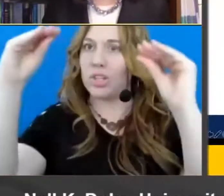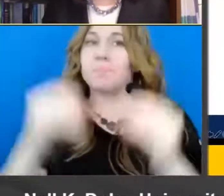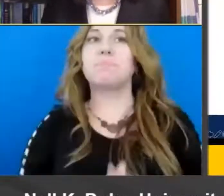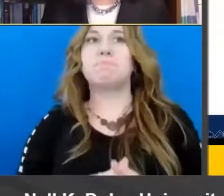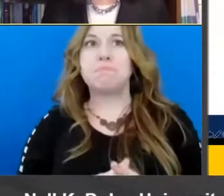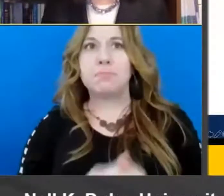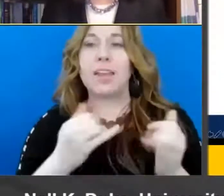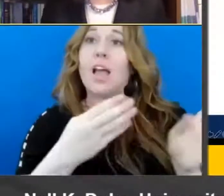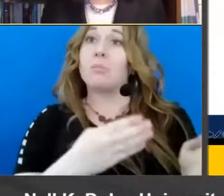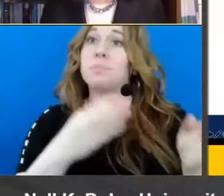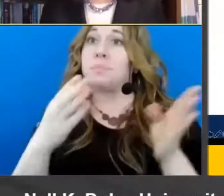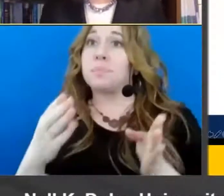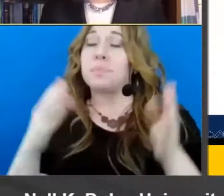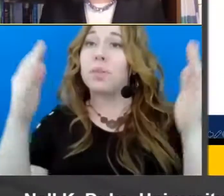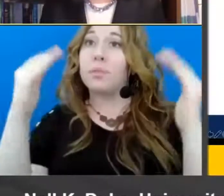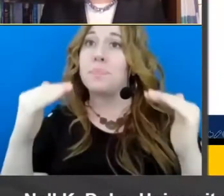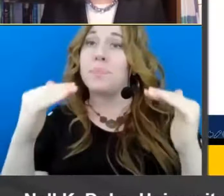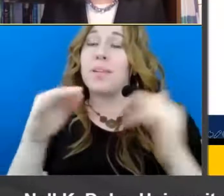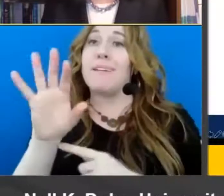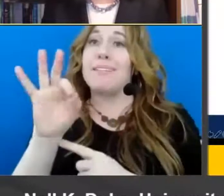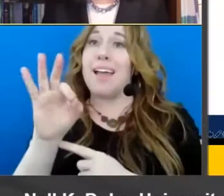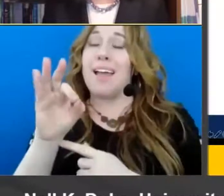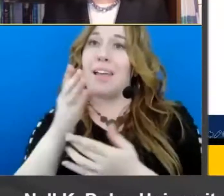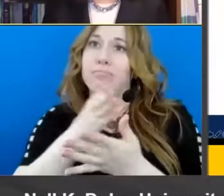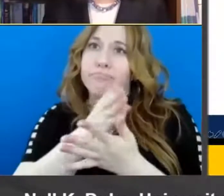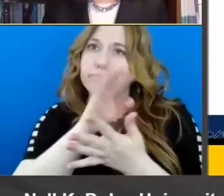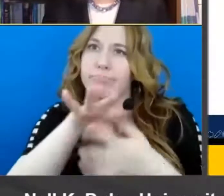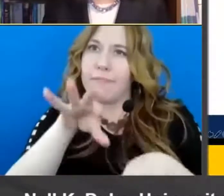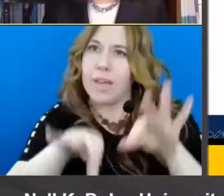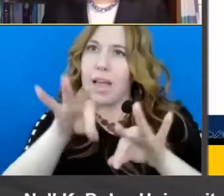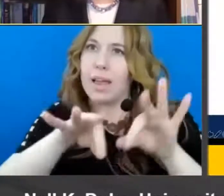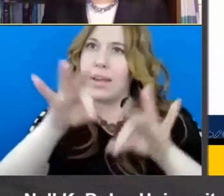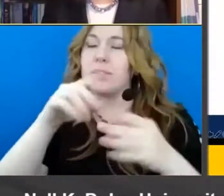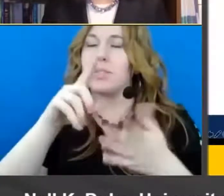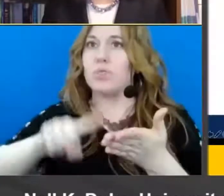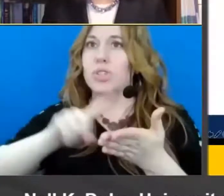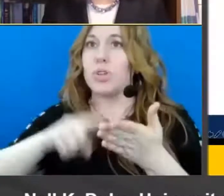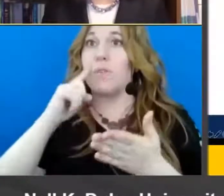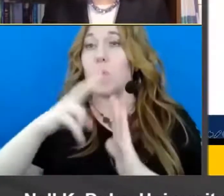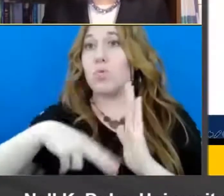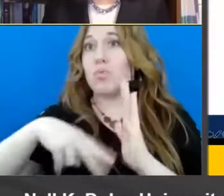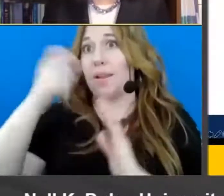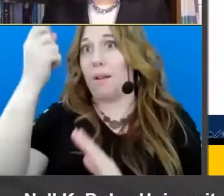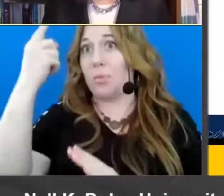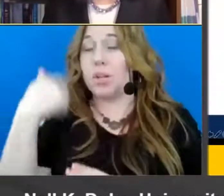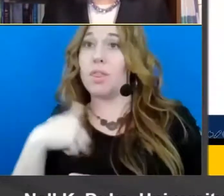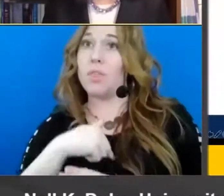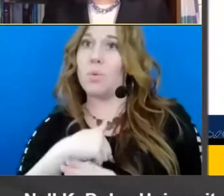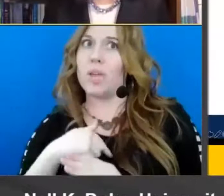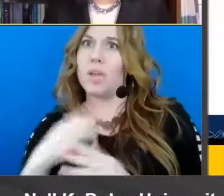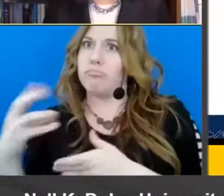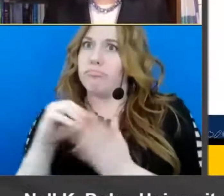to nine key findings from research on reading comprehension that we share in the article